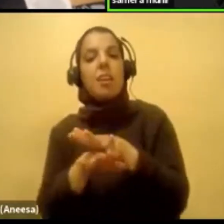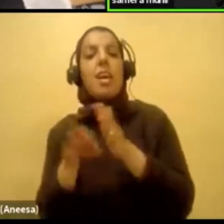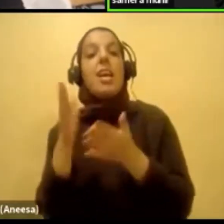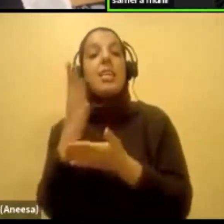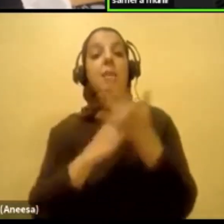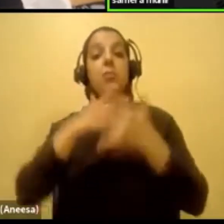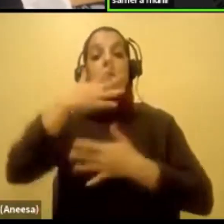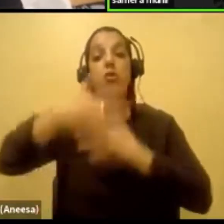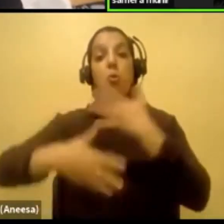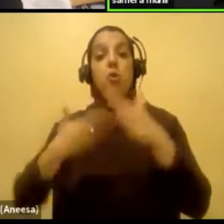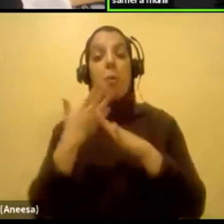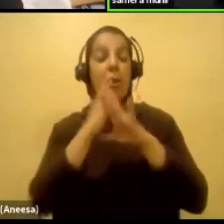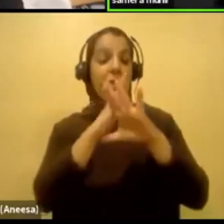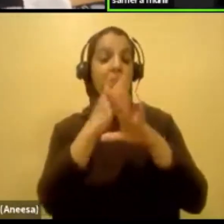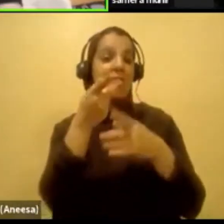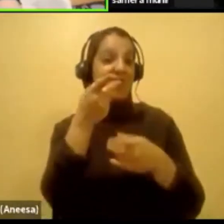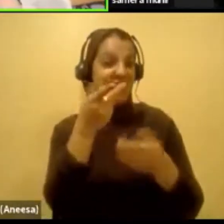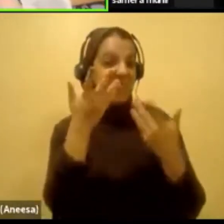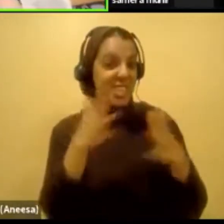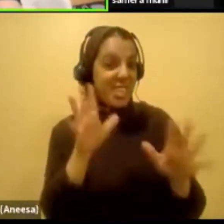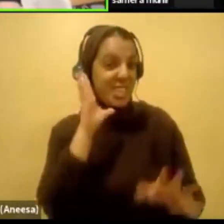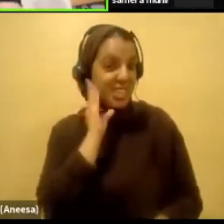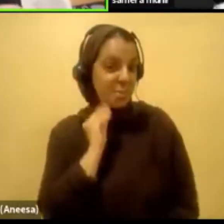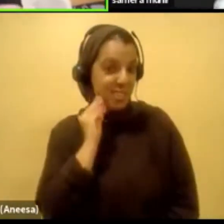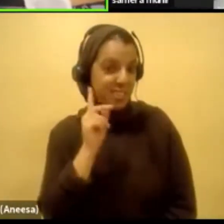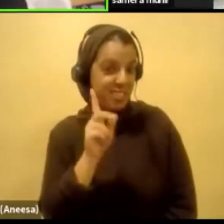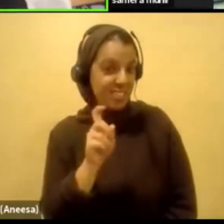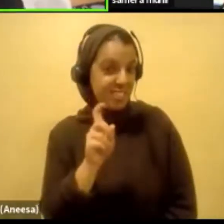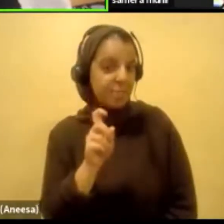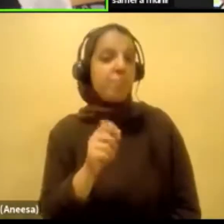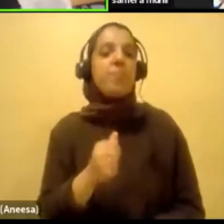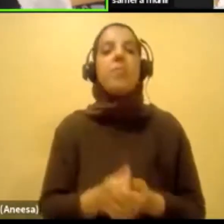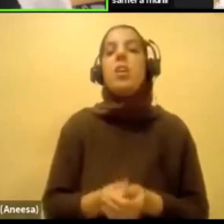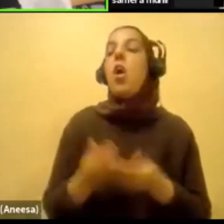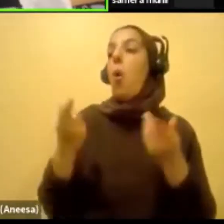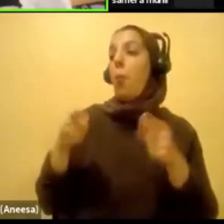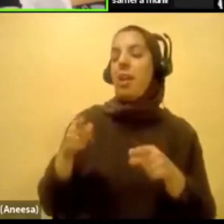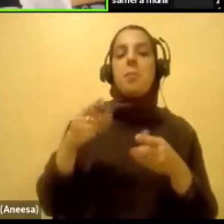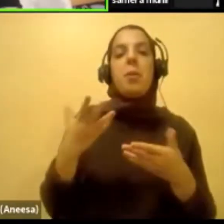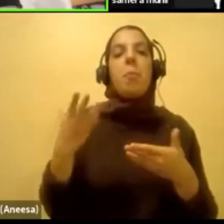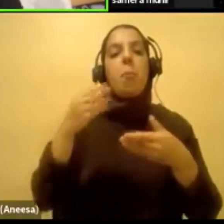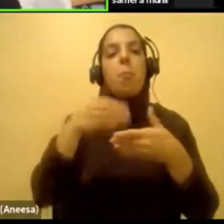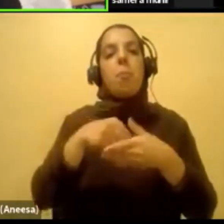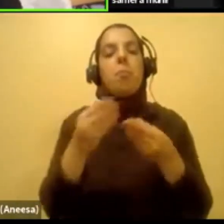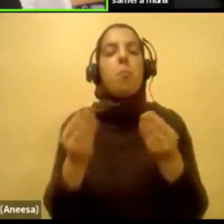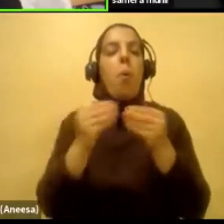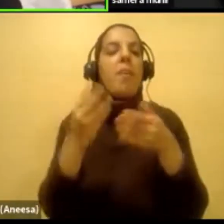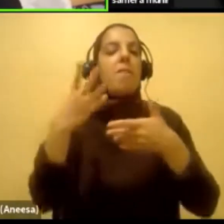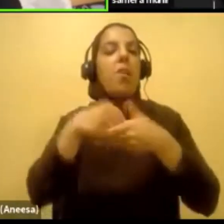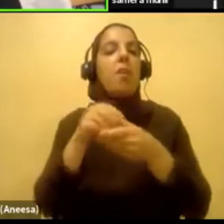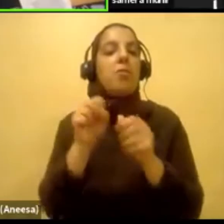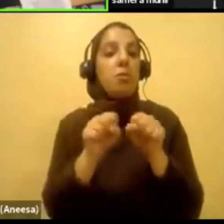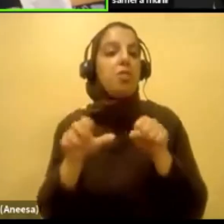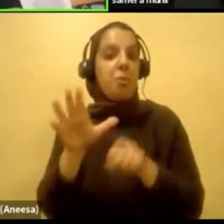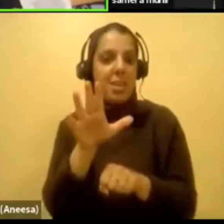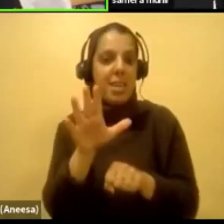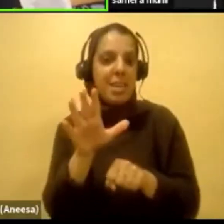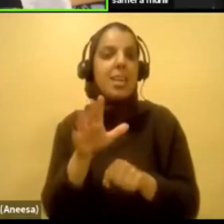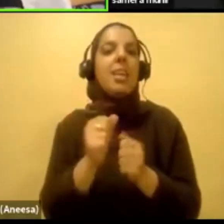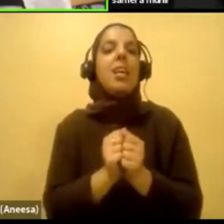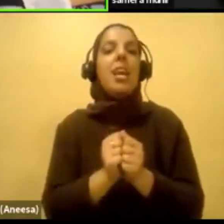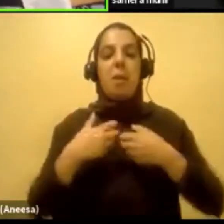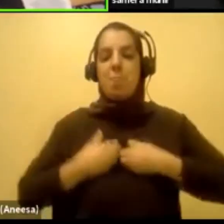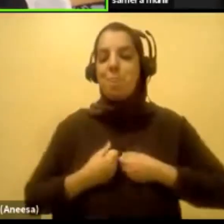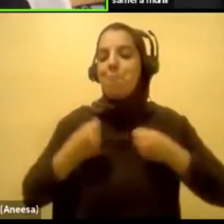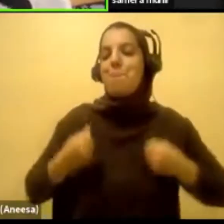experienced? I'd say, you know, as I started to get into social media and put myself out there, and my following started to humbly grow,